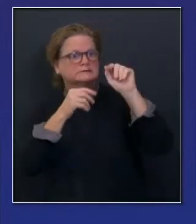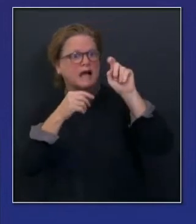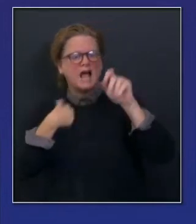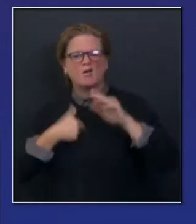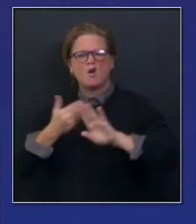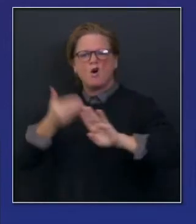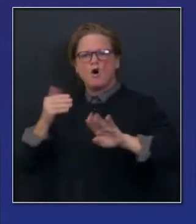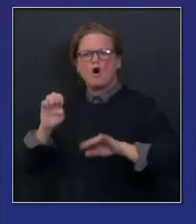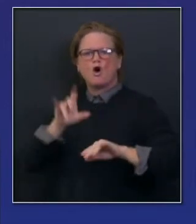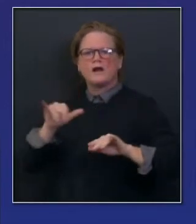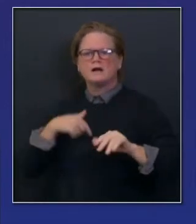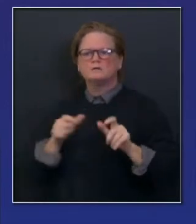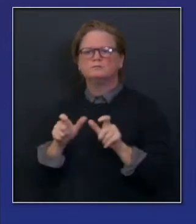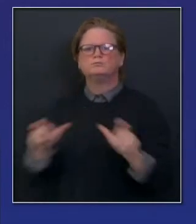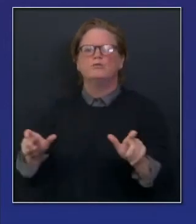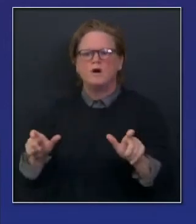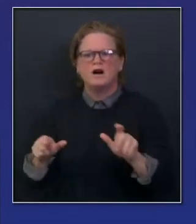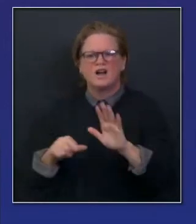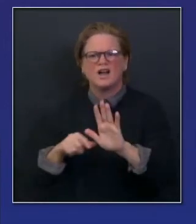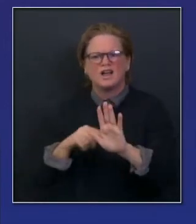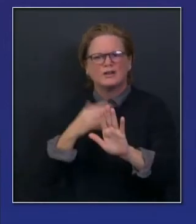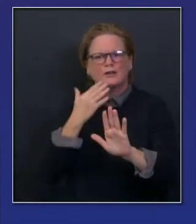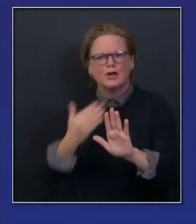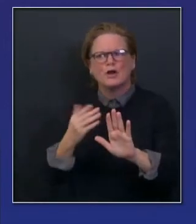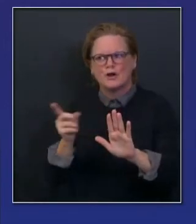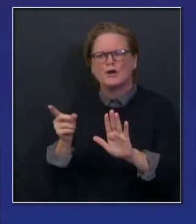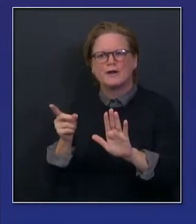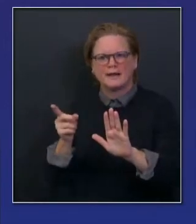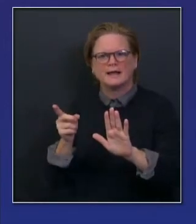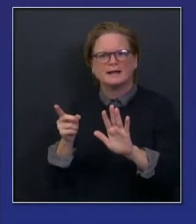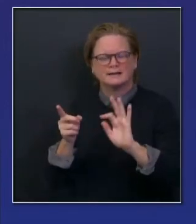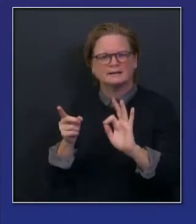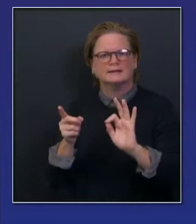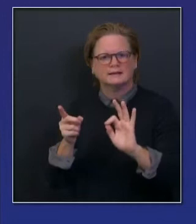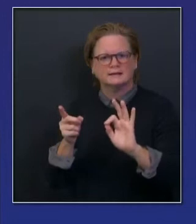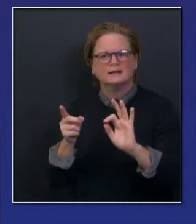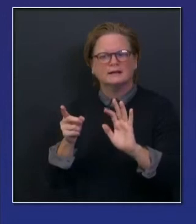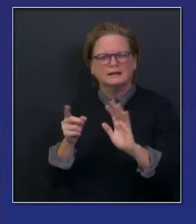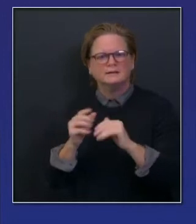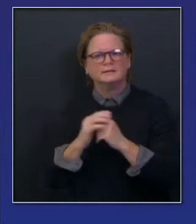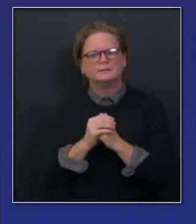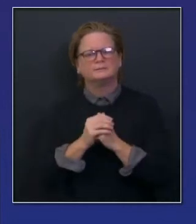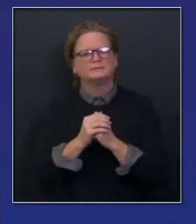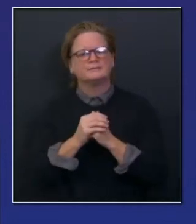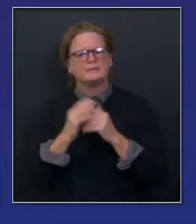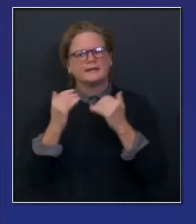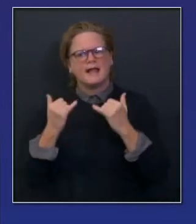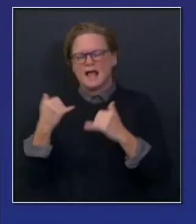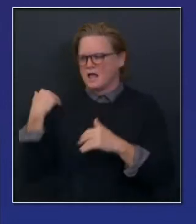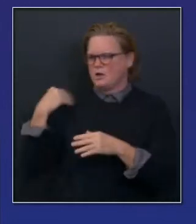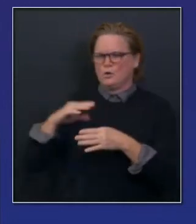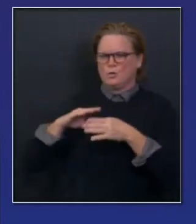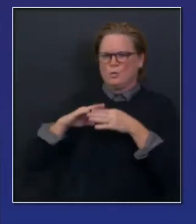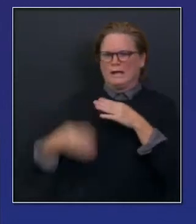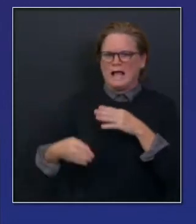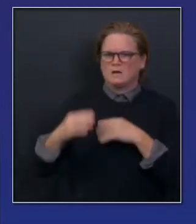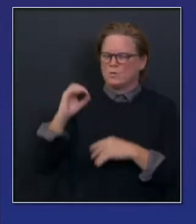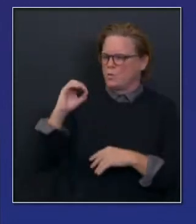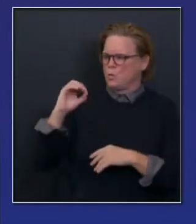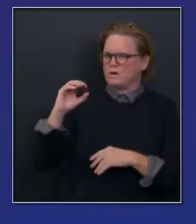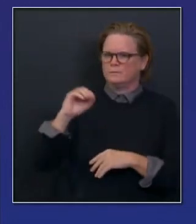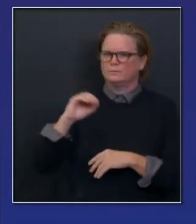Joaquin Valley was at 0% over the weekend, and it goes without saying, when you're at 5.7% of your